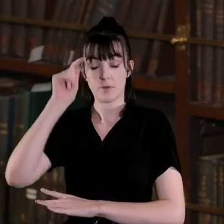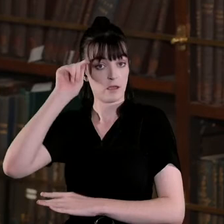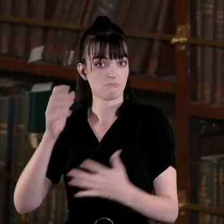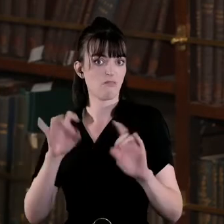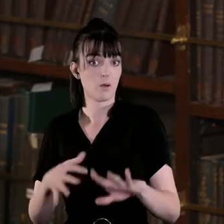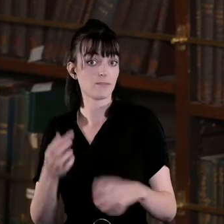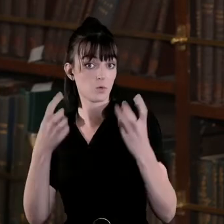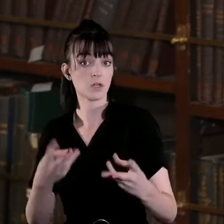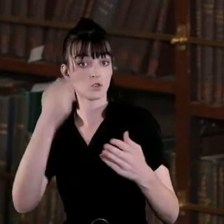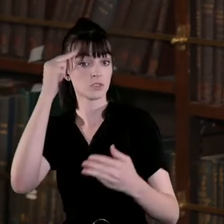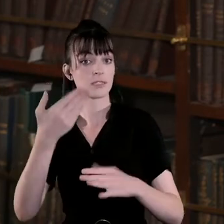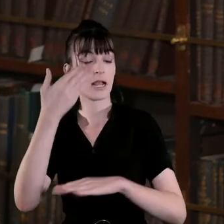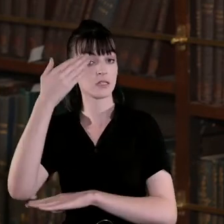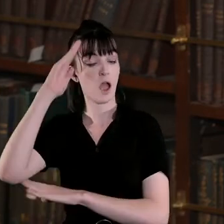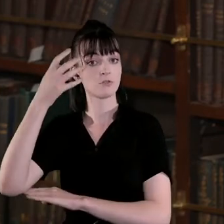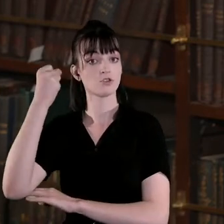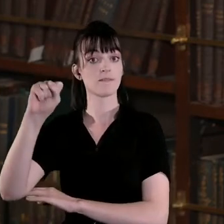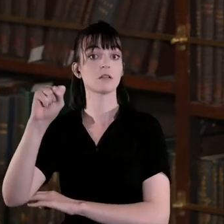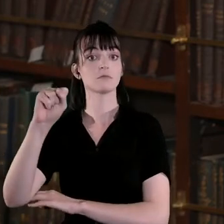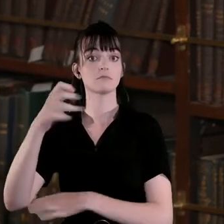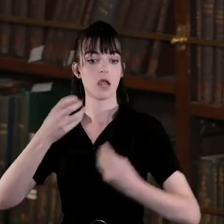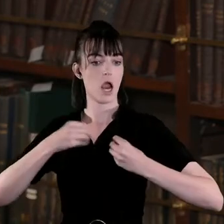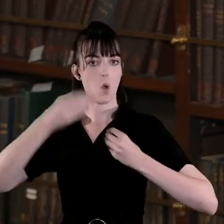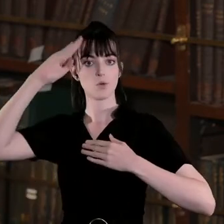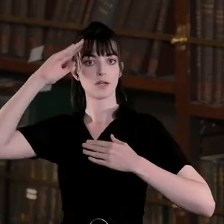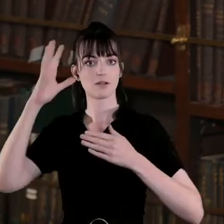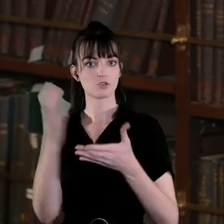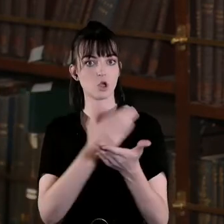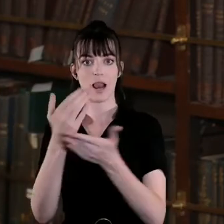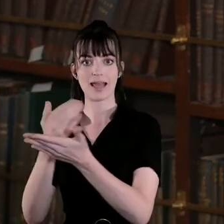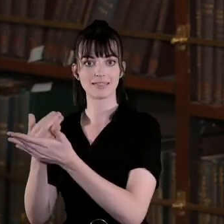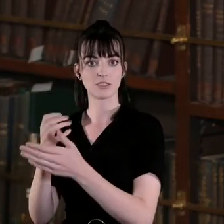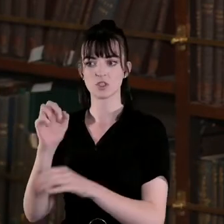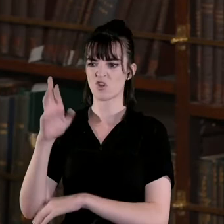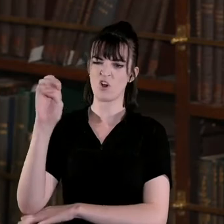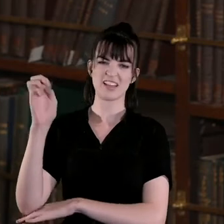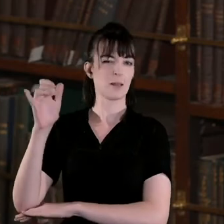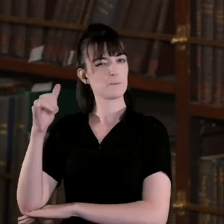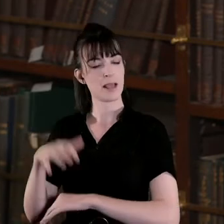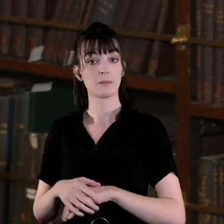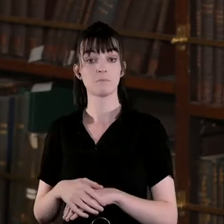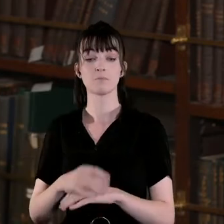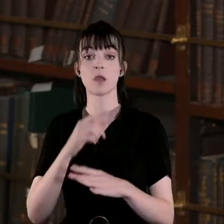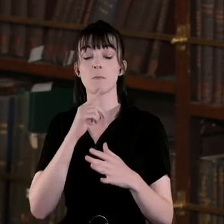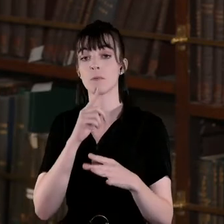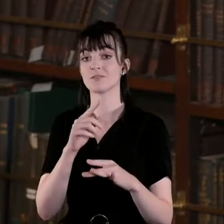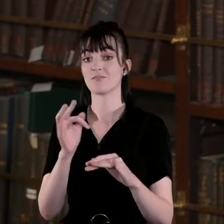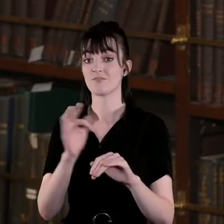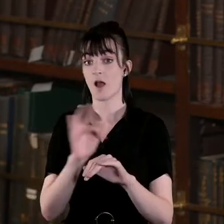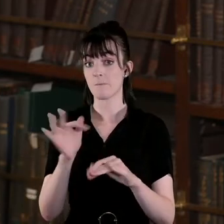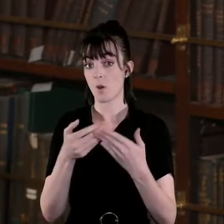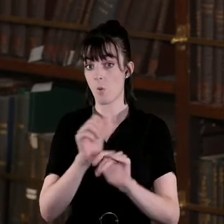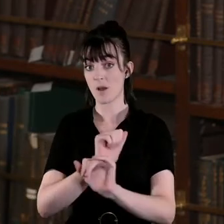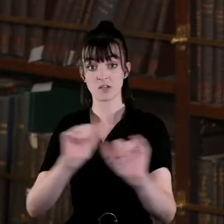Irish Revolution it's our own Irish collections it's perhaps collections in Britain but maybe from what you're suggesting